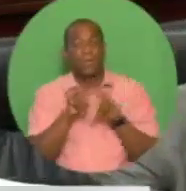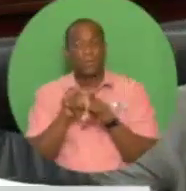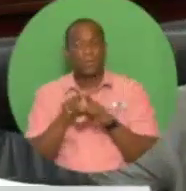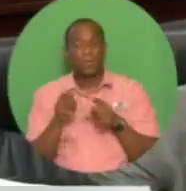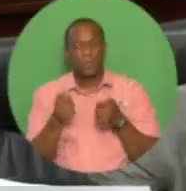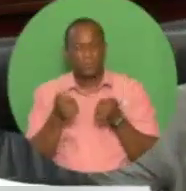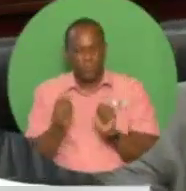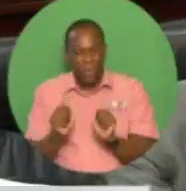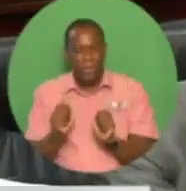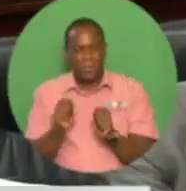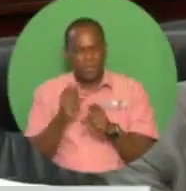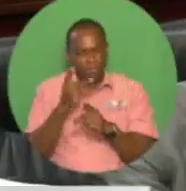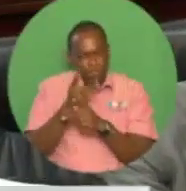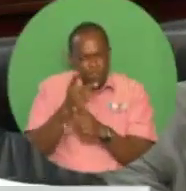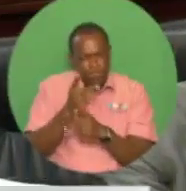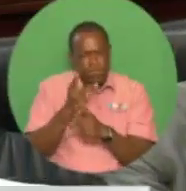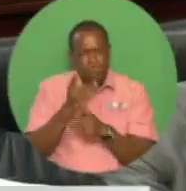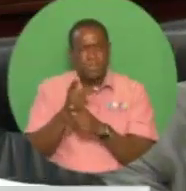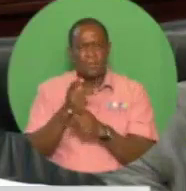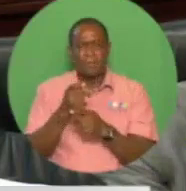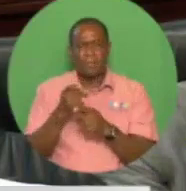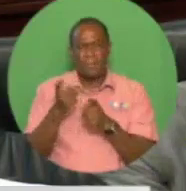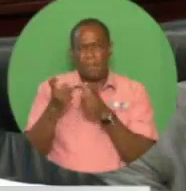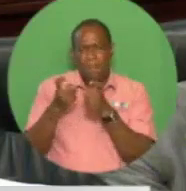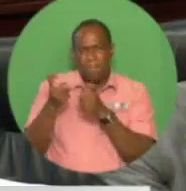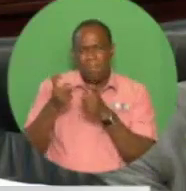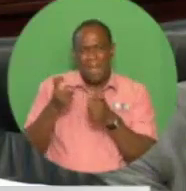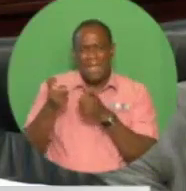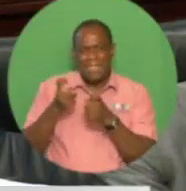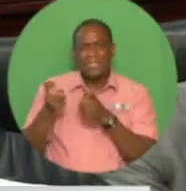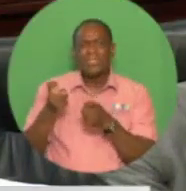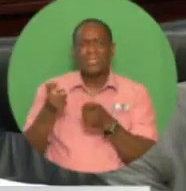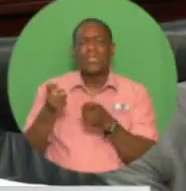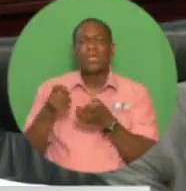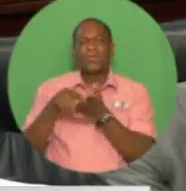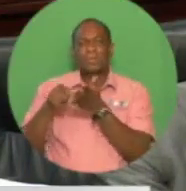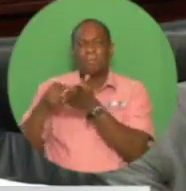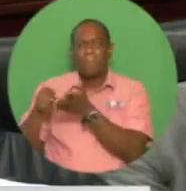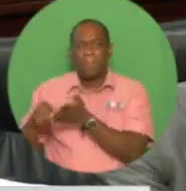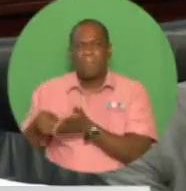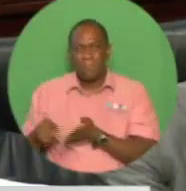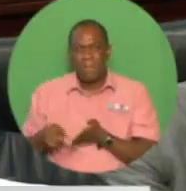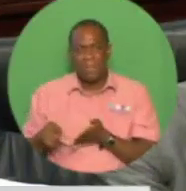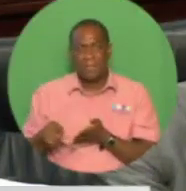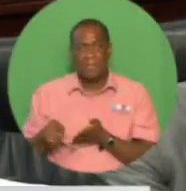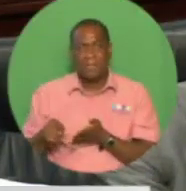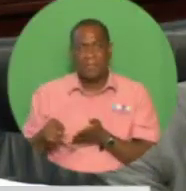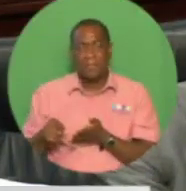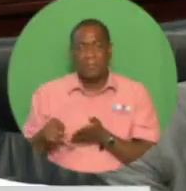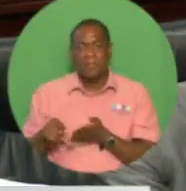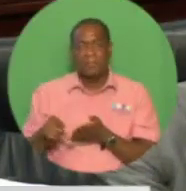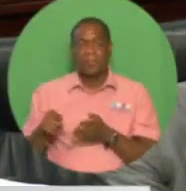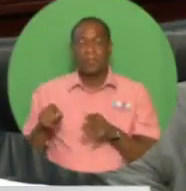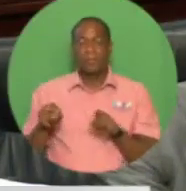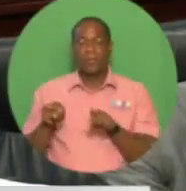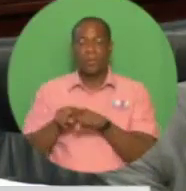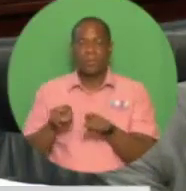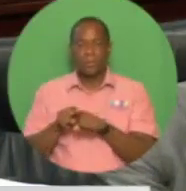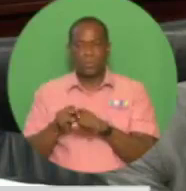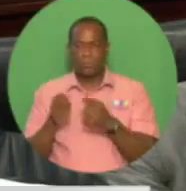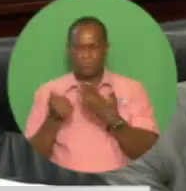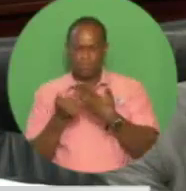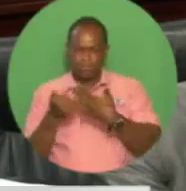able through a well-targeted expenditure screening and reprioritization process, including an initial